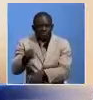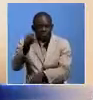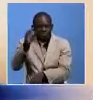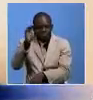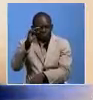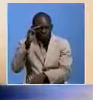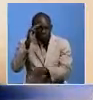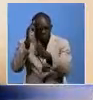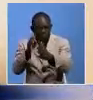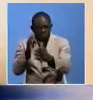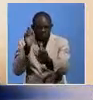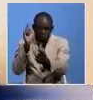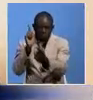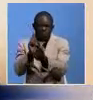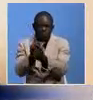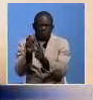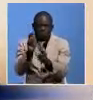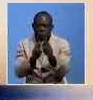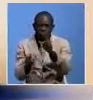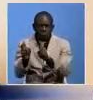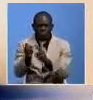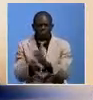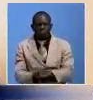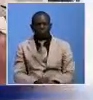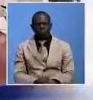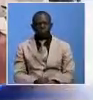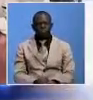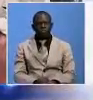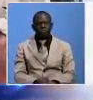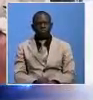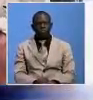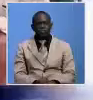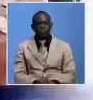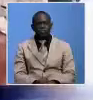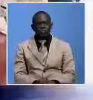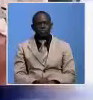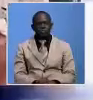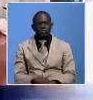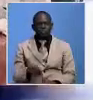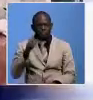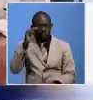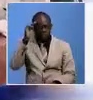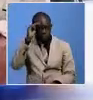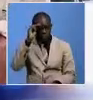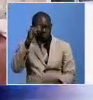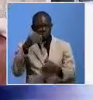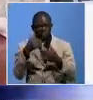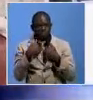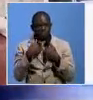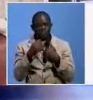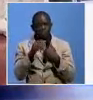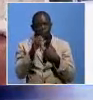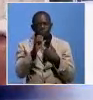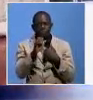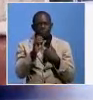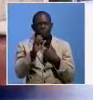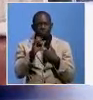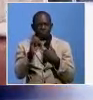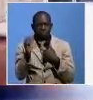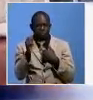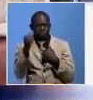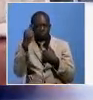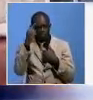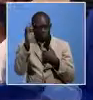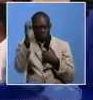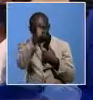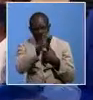Leonard Mbao. The ministry has since facilitated the clearance of the EIA with Zima and requested the African Development Bank to lift the suspension and